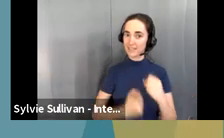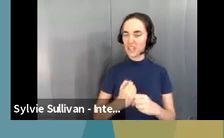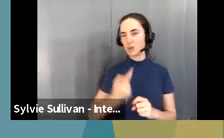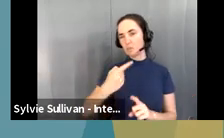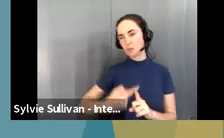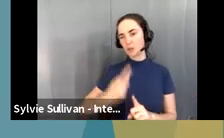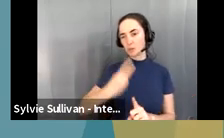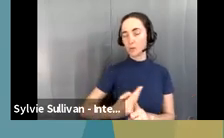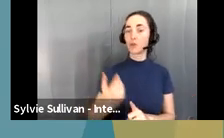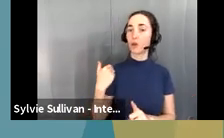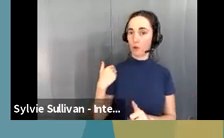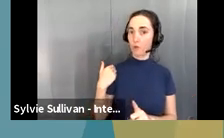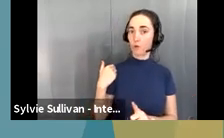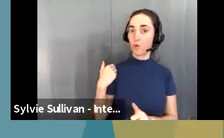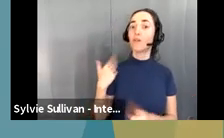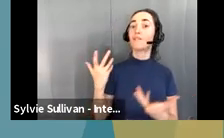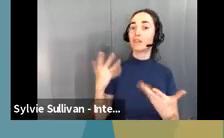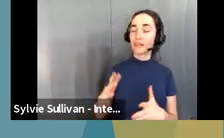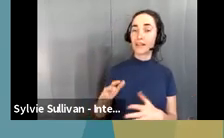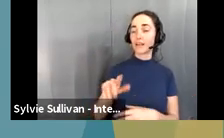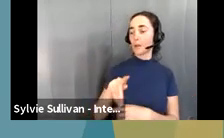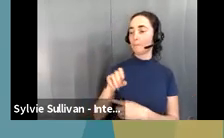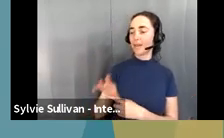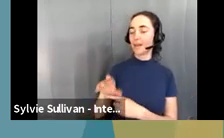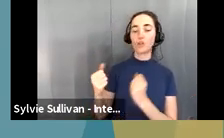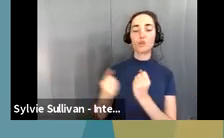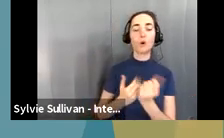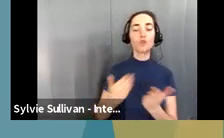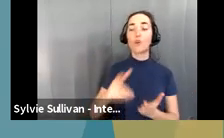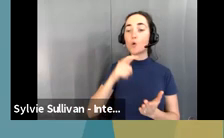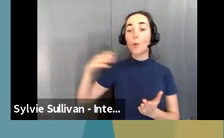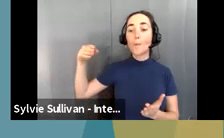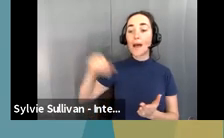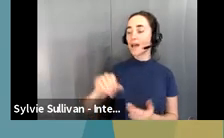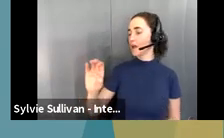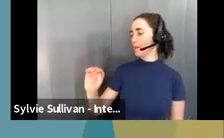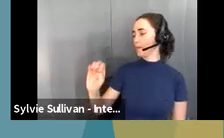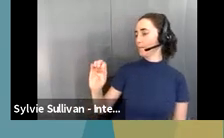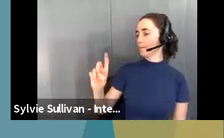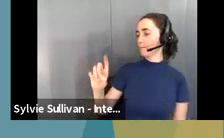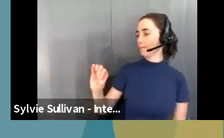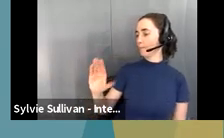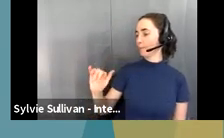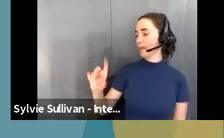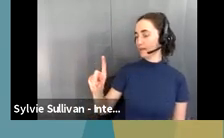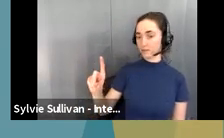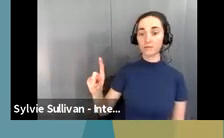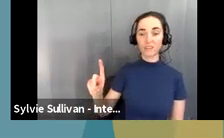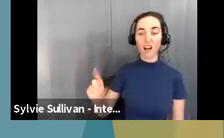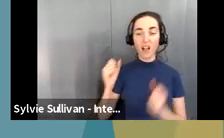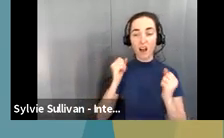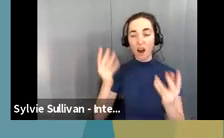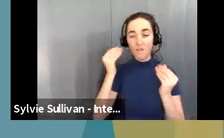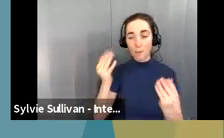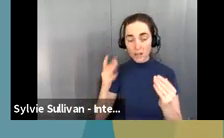have the peer support services being reimbursed through Medicaid. So, there's a lot of information about that and you can find out about that on our website